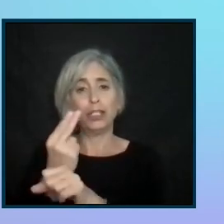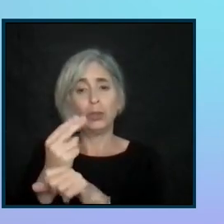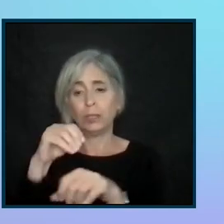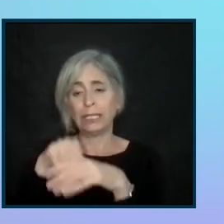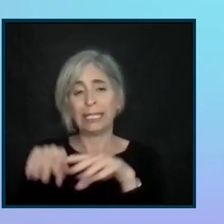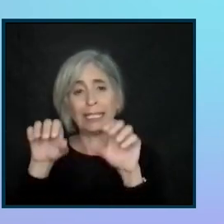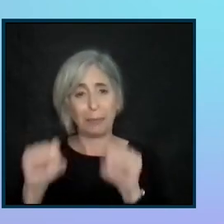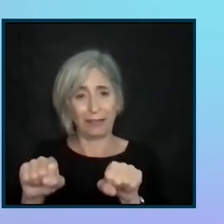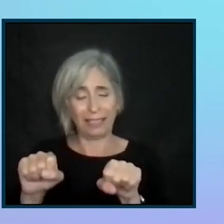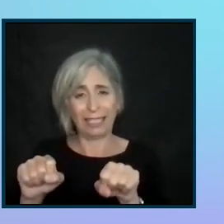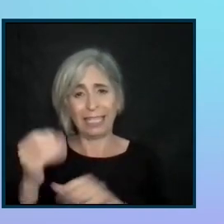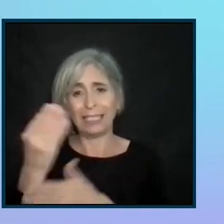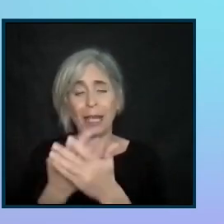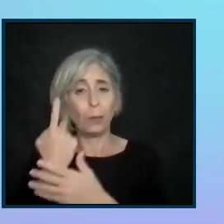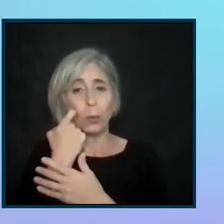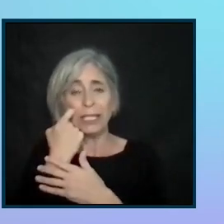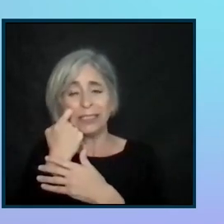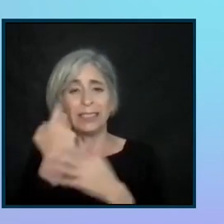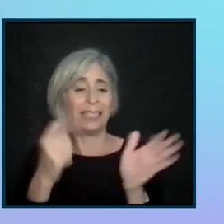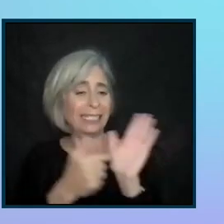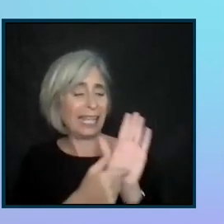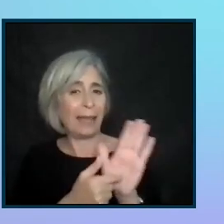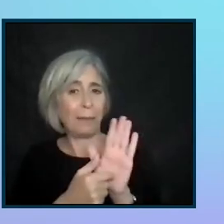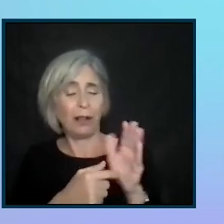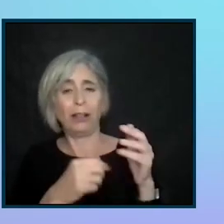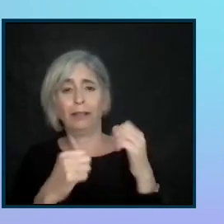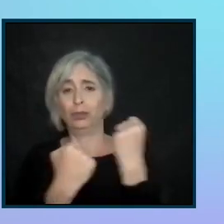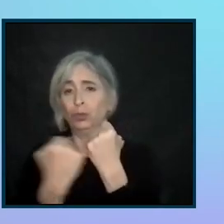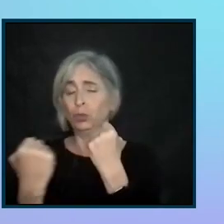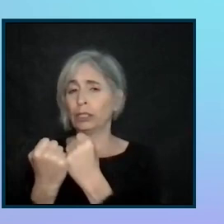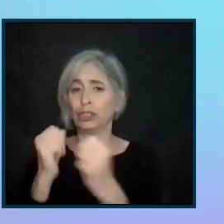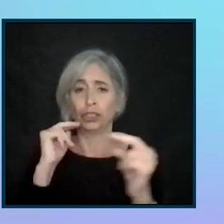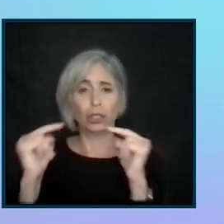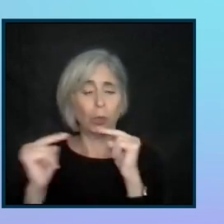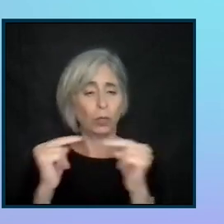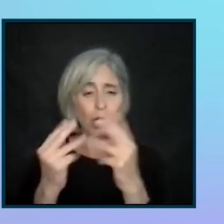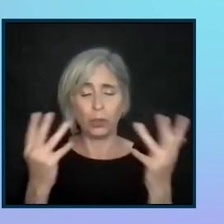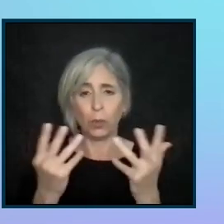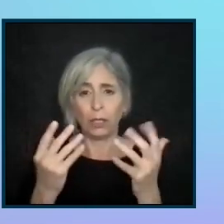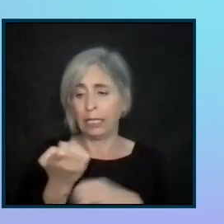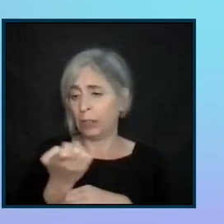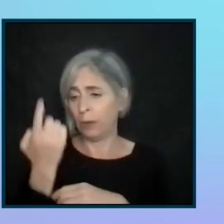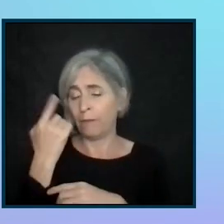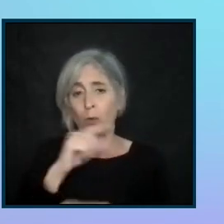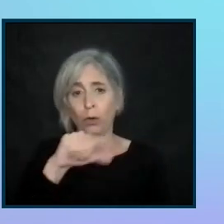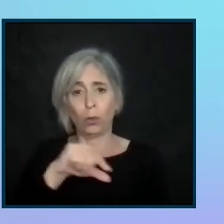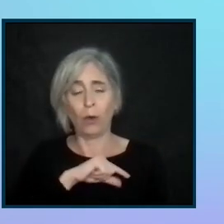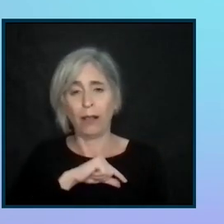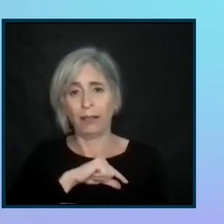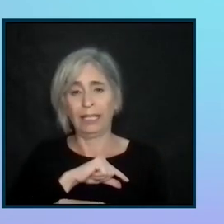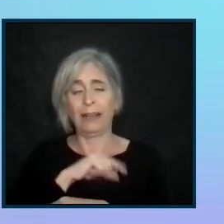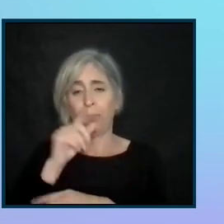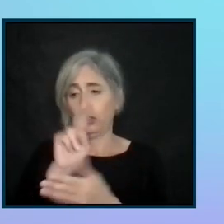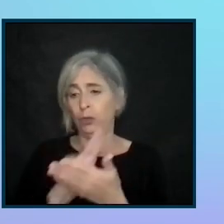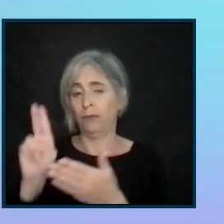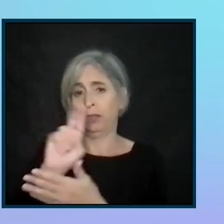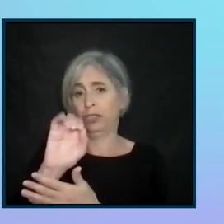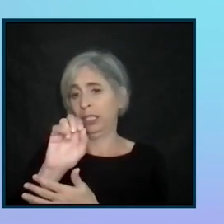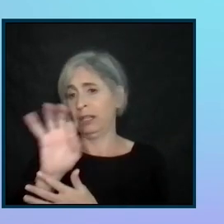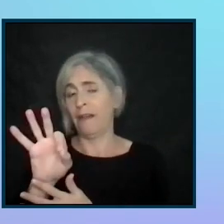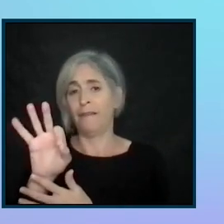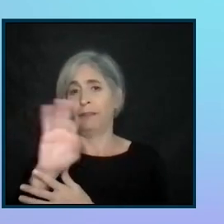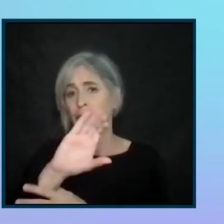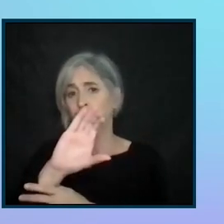So the most recent example of a successful structured negotiation is that Equip for Equality case with University of